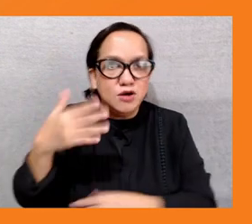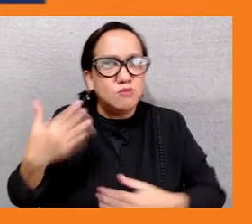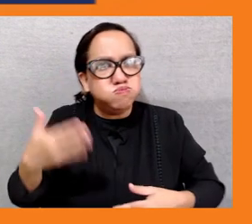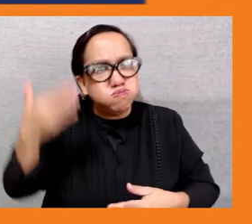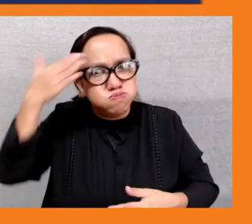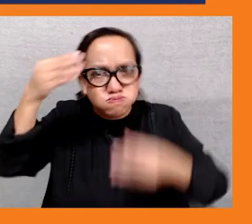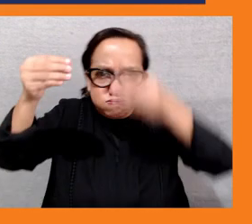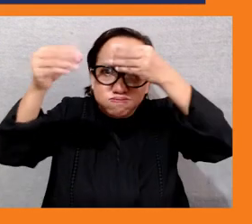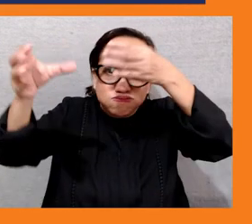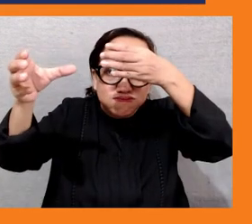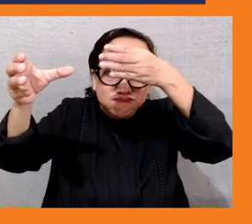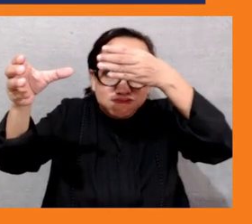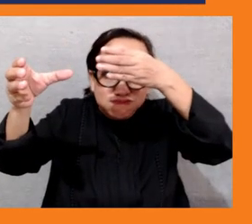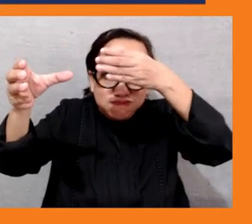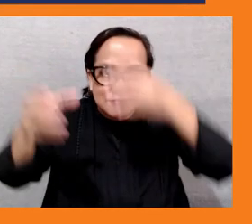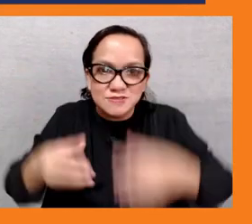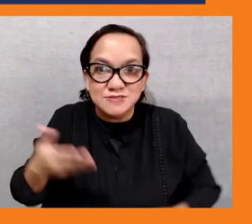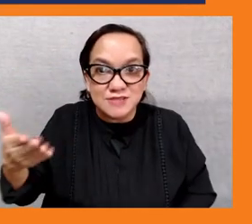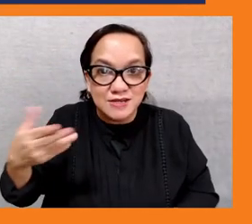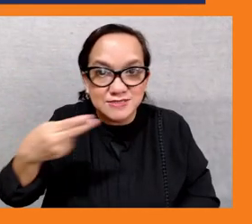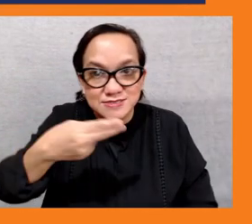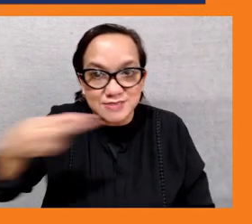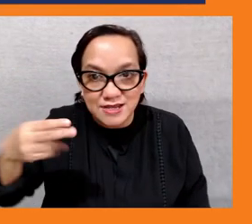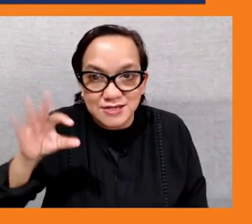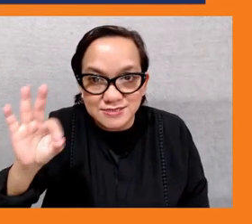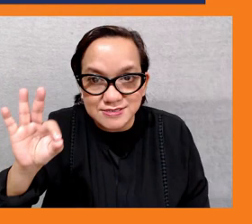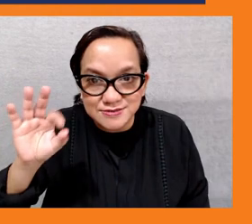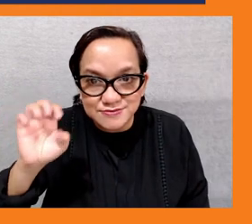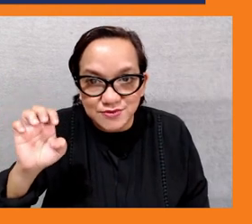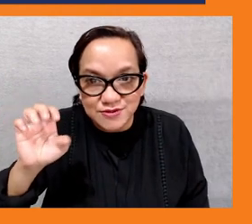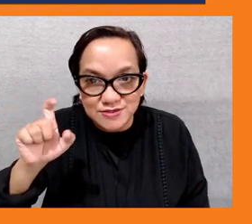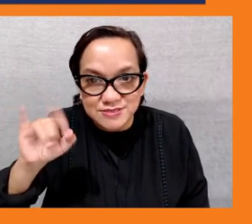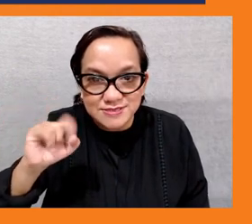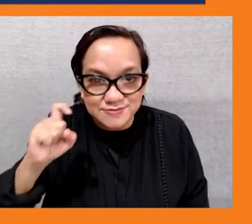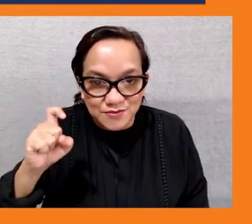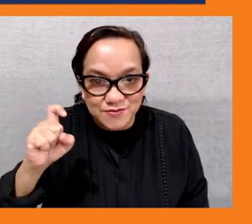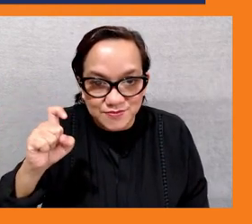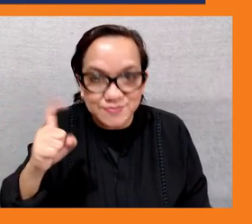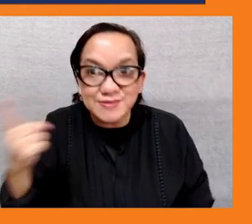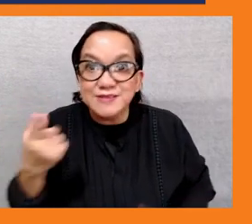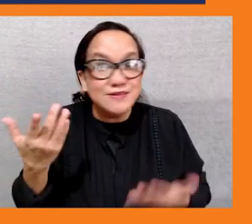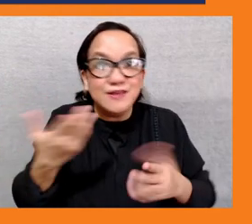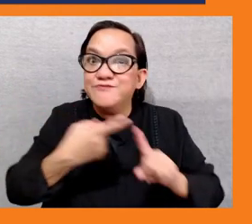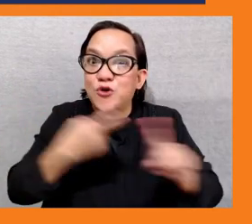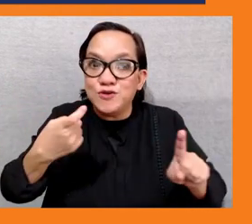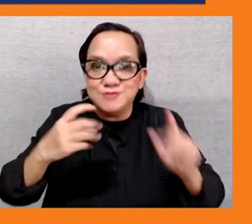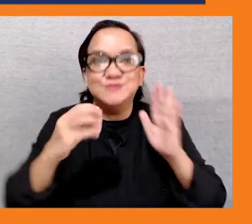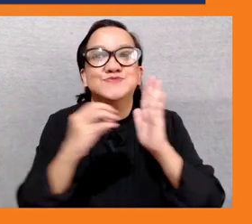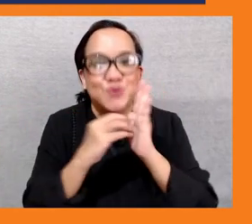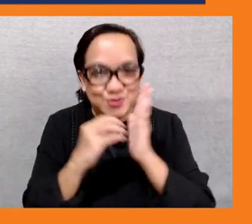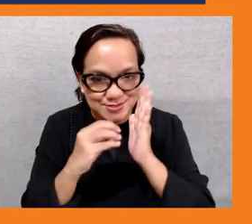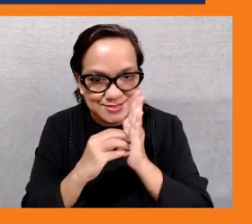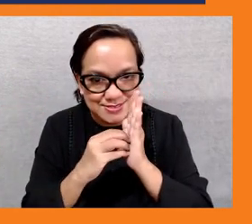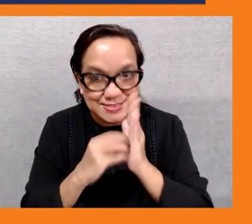organization in bangkok as a regional youth employment specialist where he provides advice on labor market